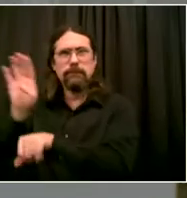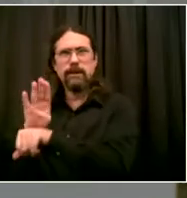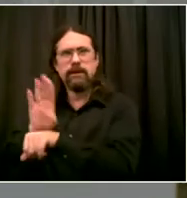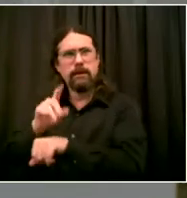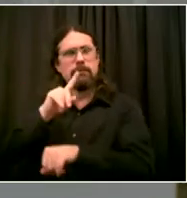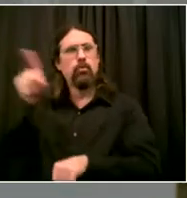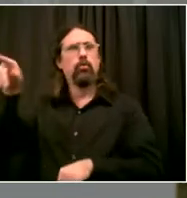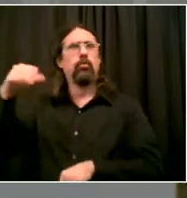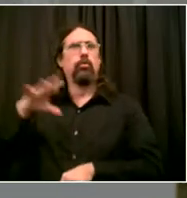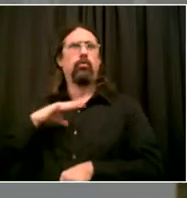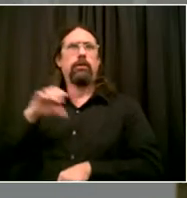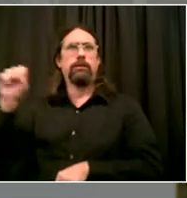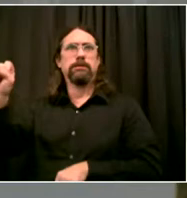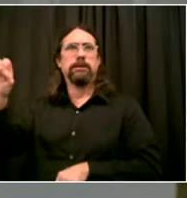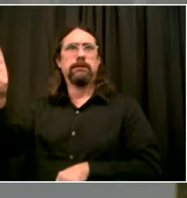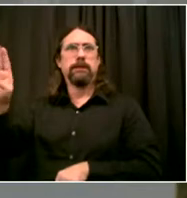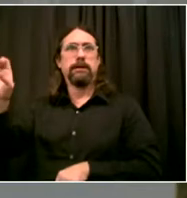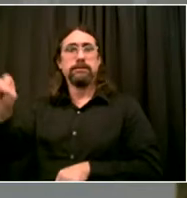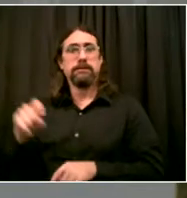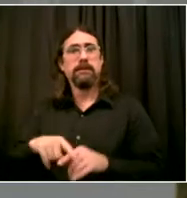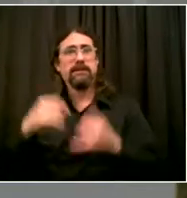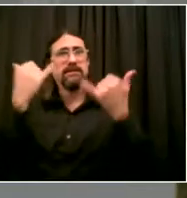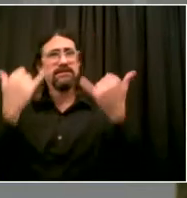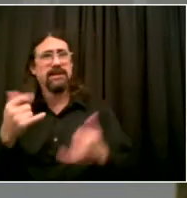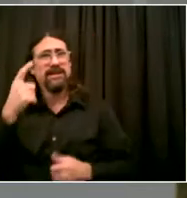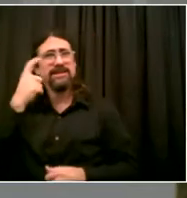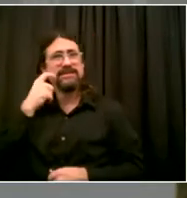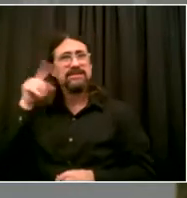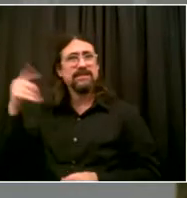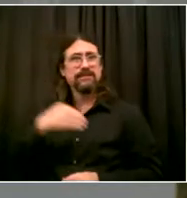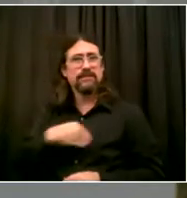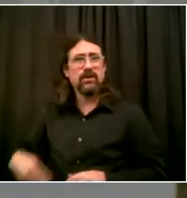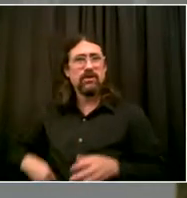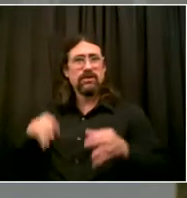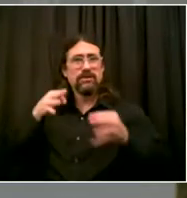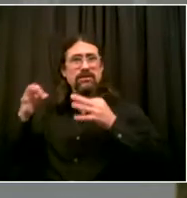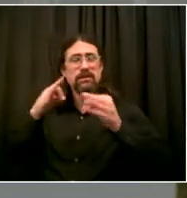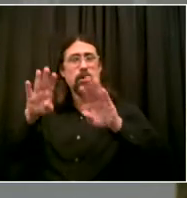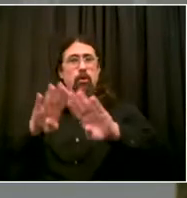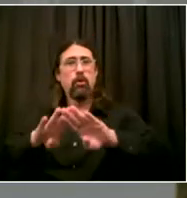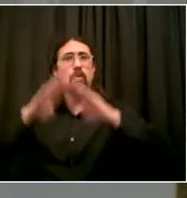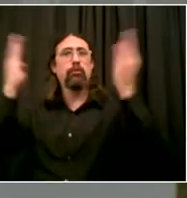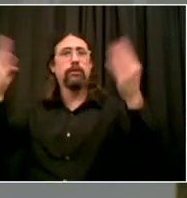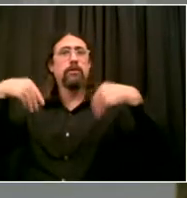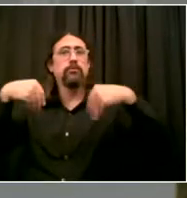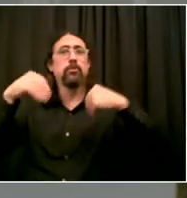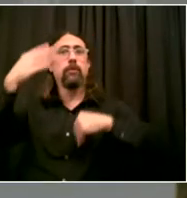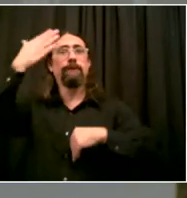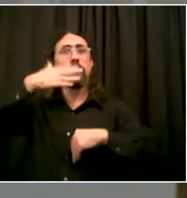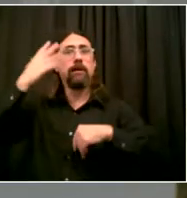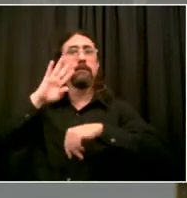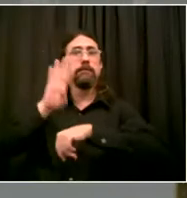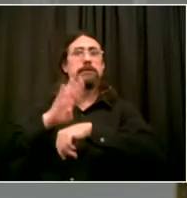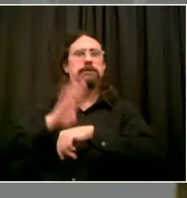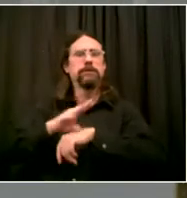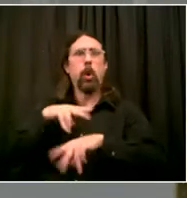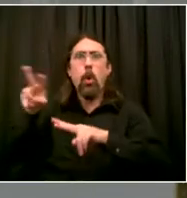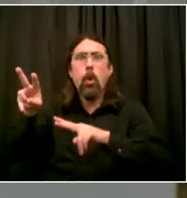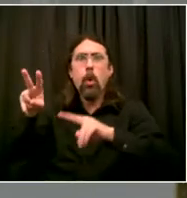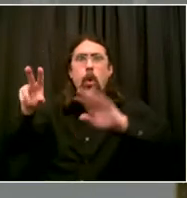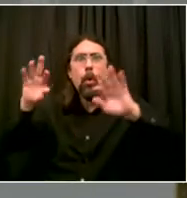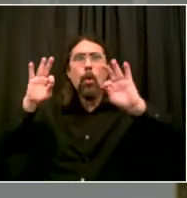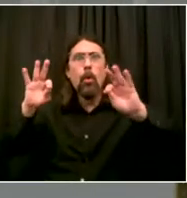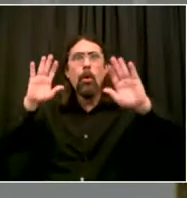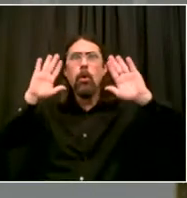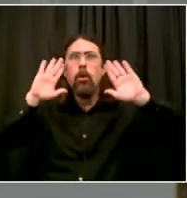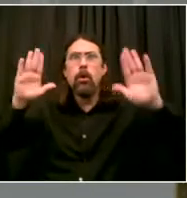the city's social distance and the hub of regulations. But the biggest